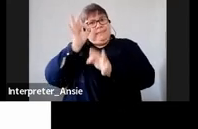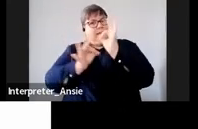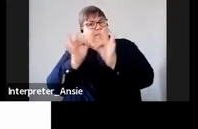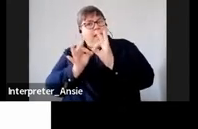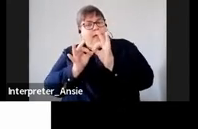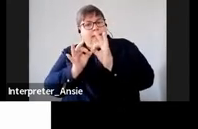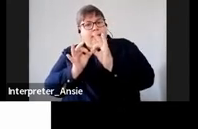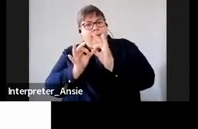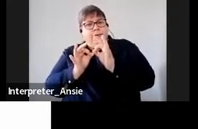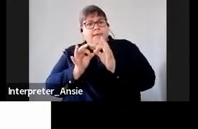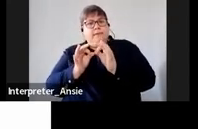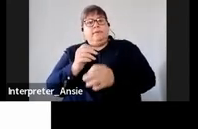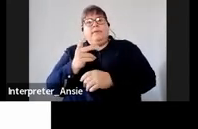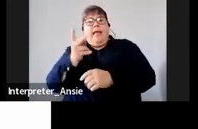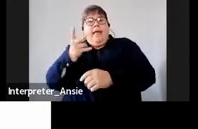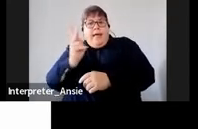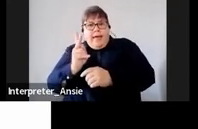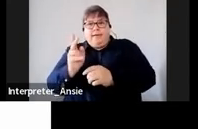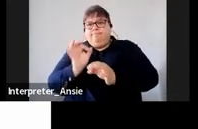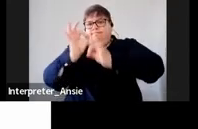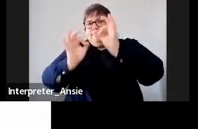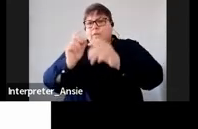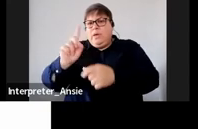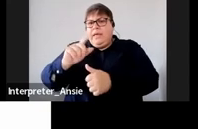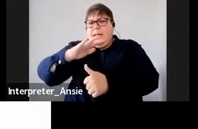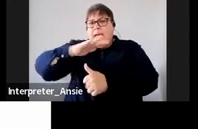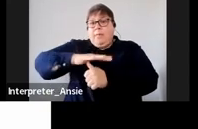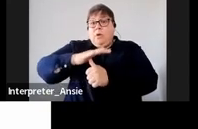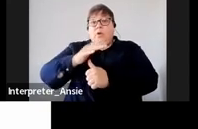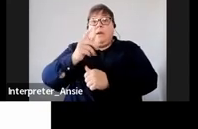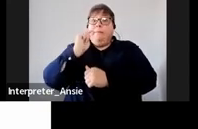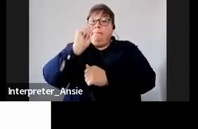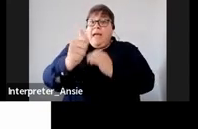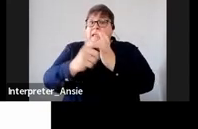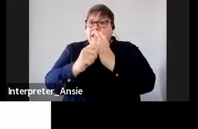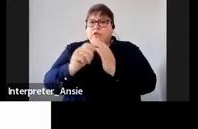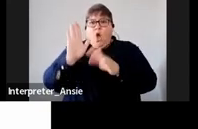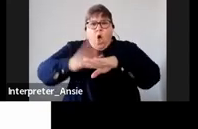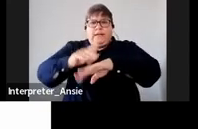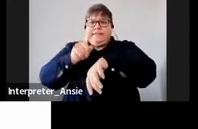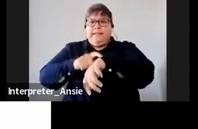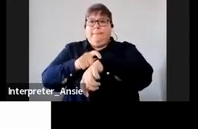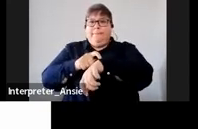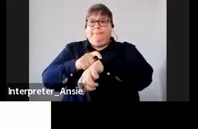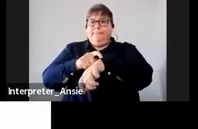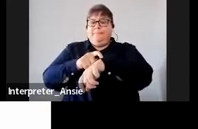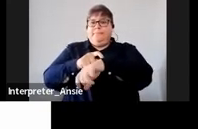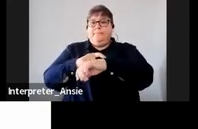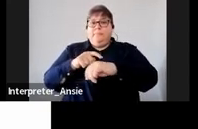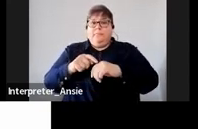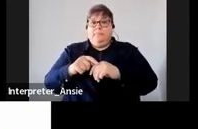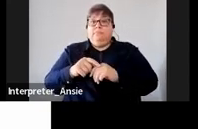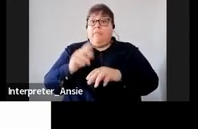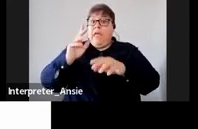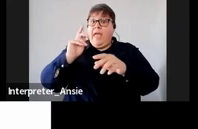just reiterating the importance of paying provisional tax on time because if you pay provisional tax on time you actually